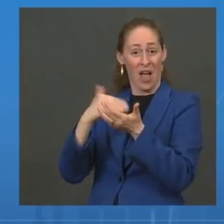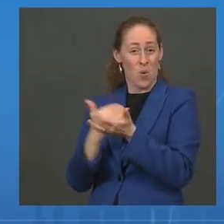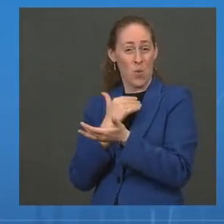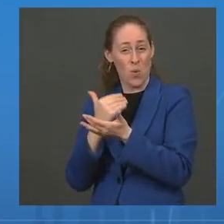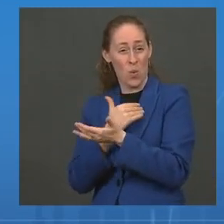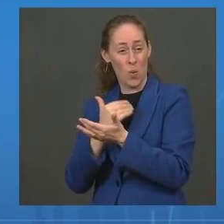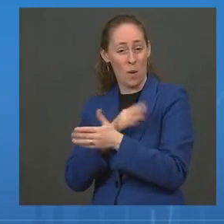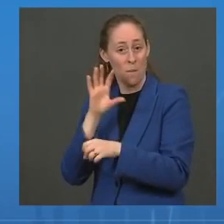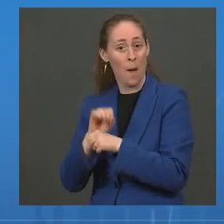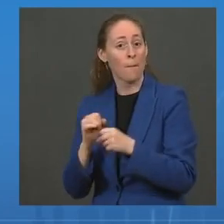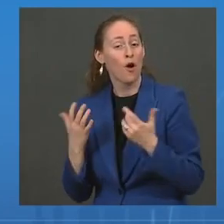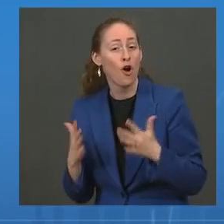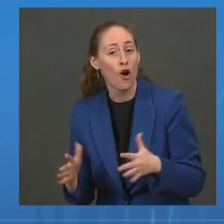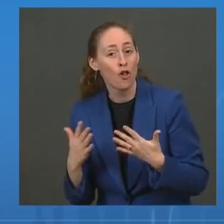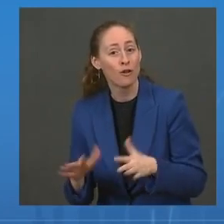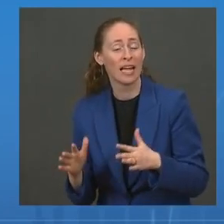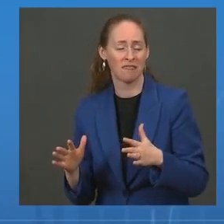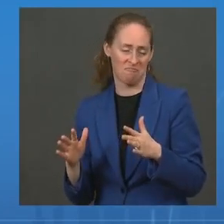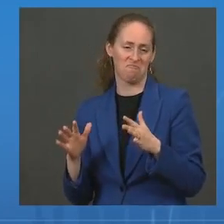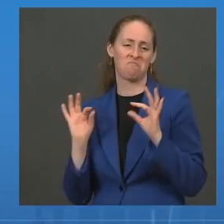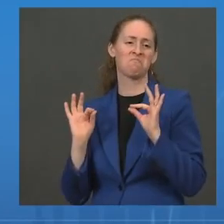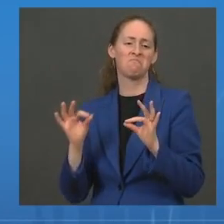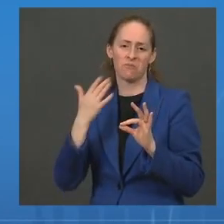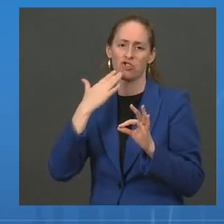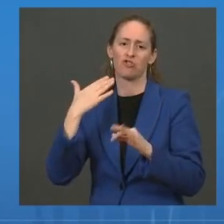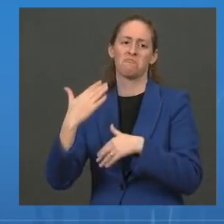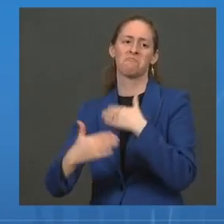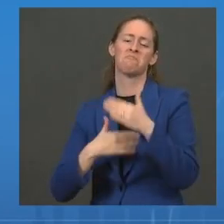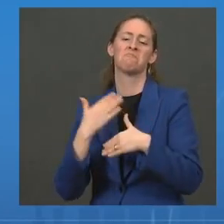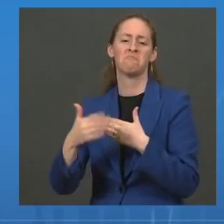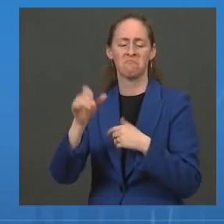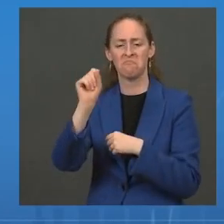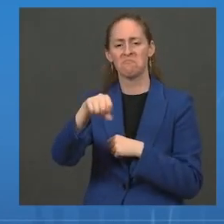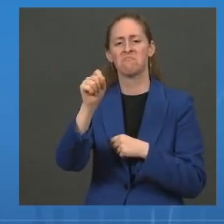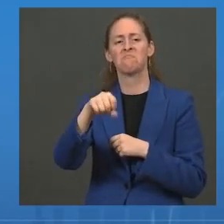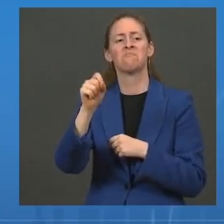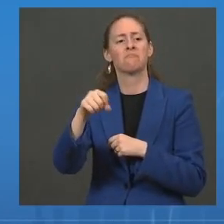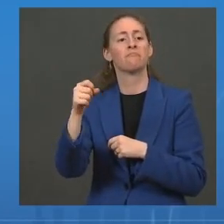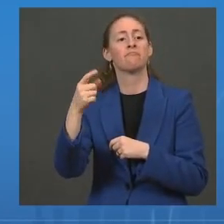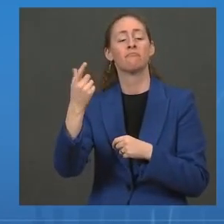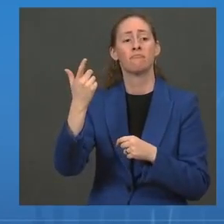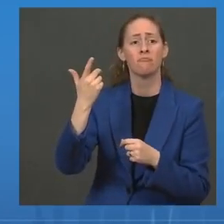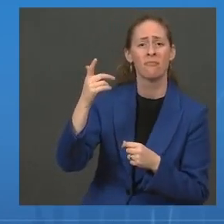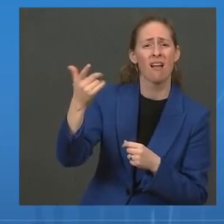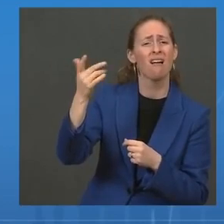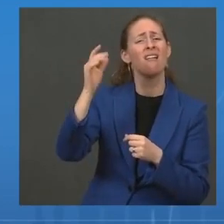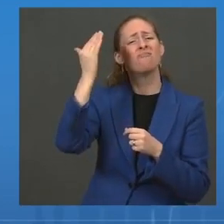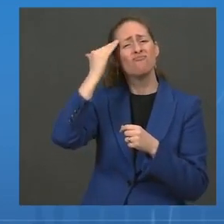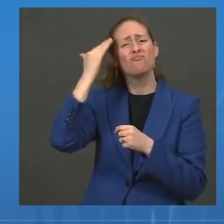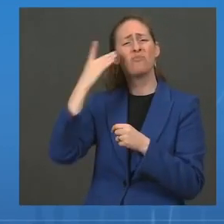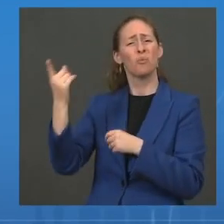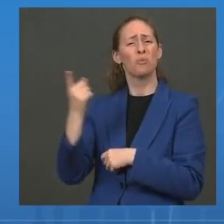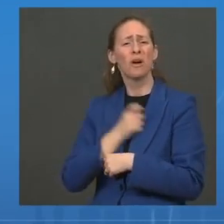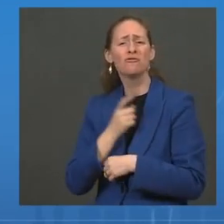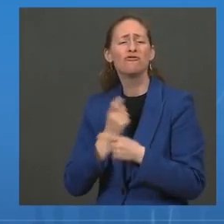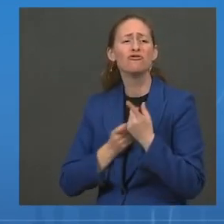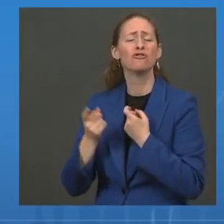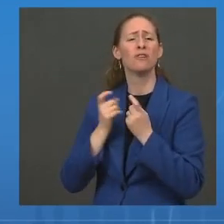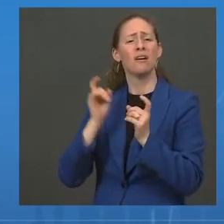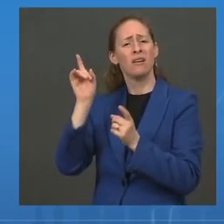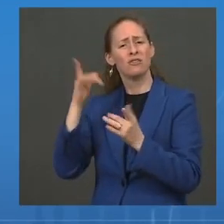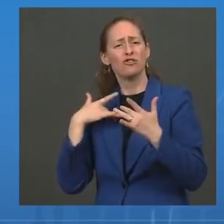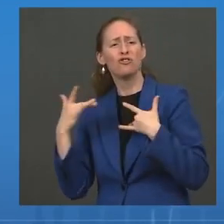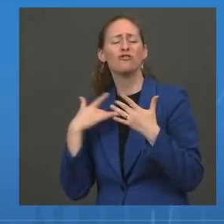alone. We just want to make sure that we answer any questions — continue to answer questions — that parents or kids might